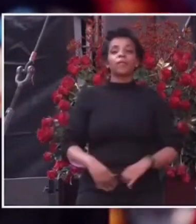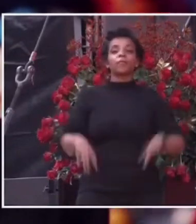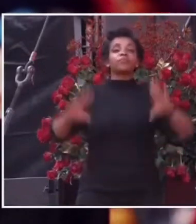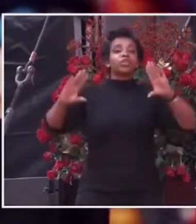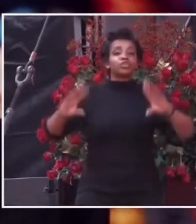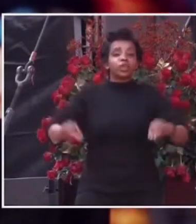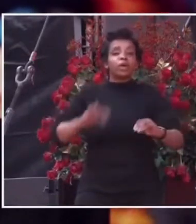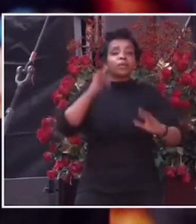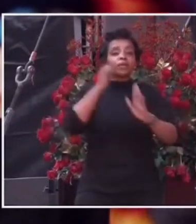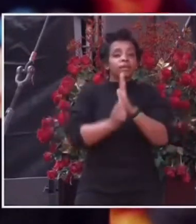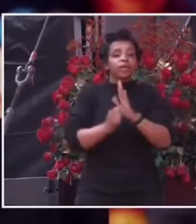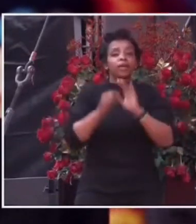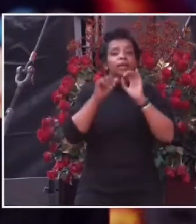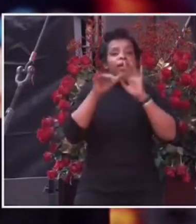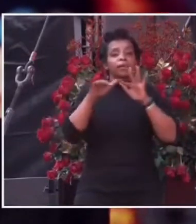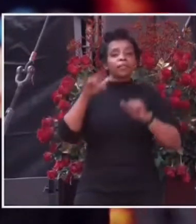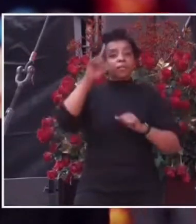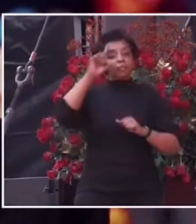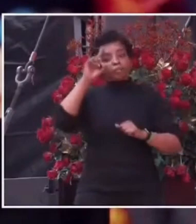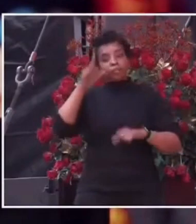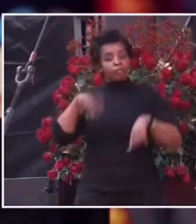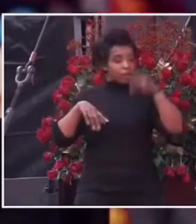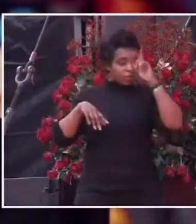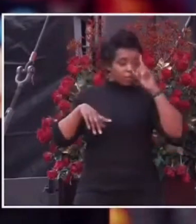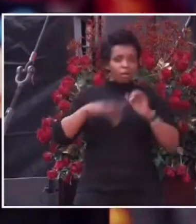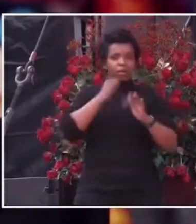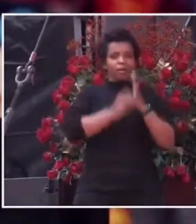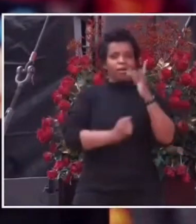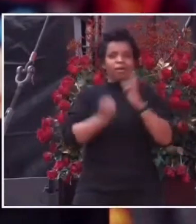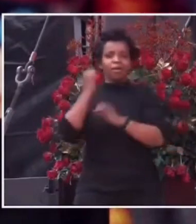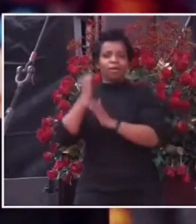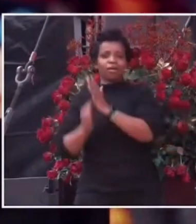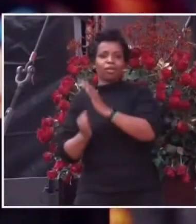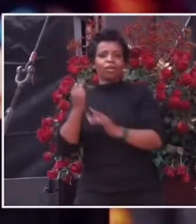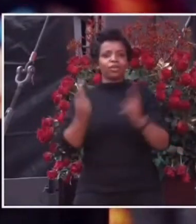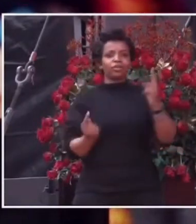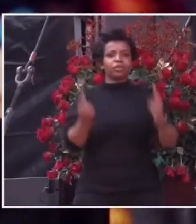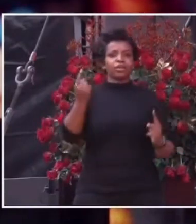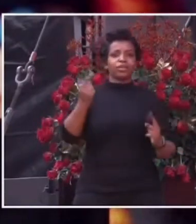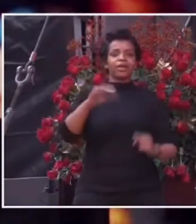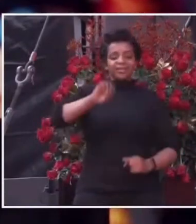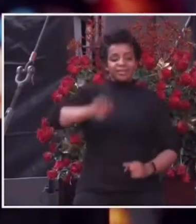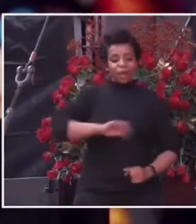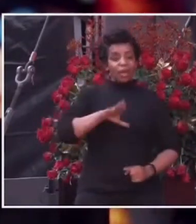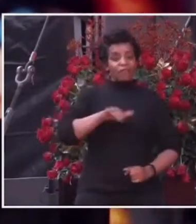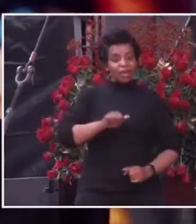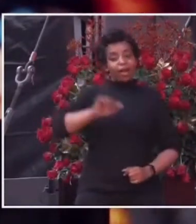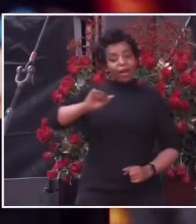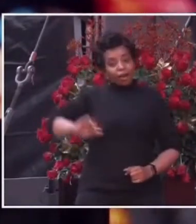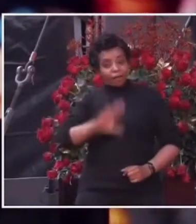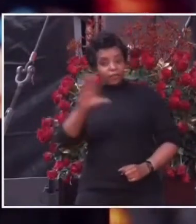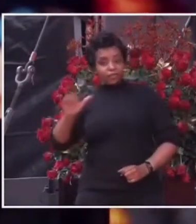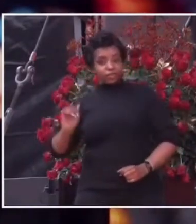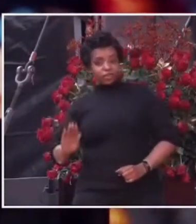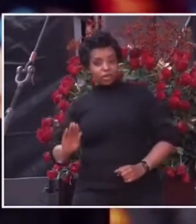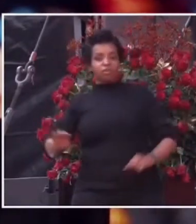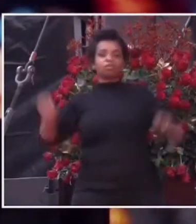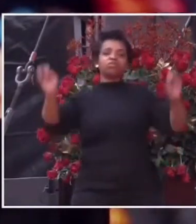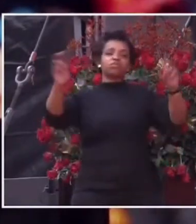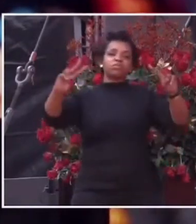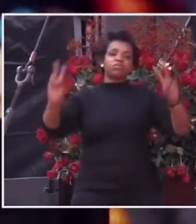killing fellow Africans. South Africa and Africa, let's resolve everything peacefully.